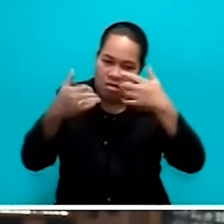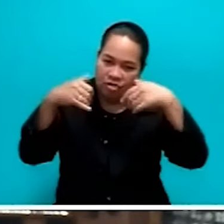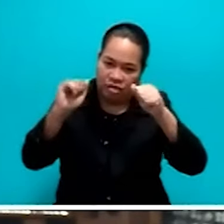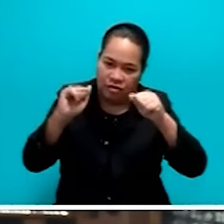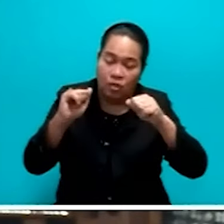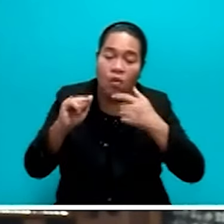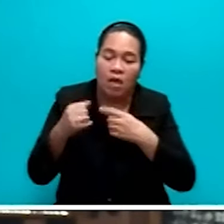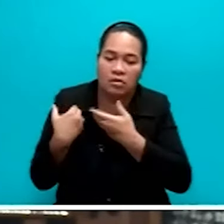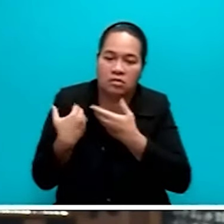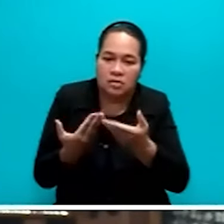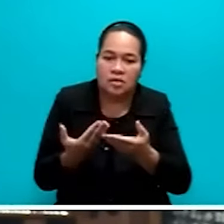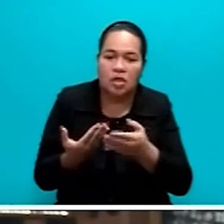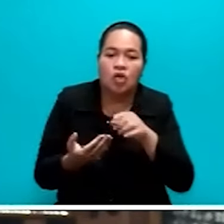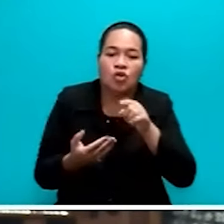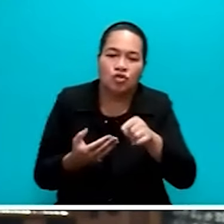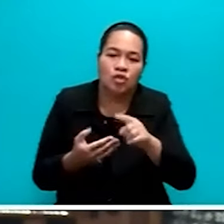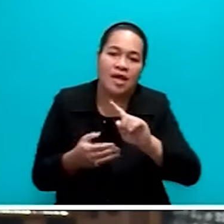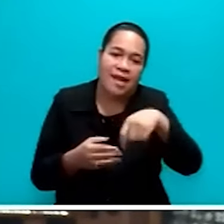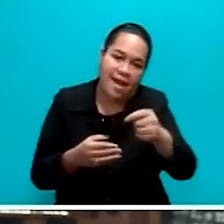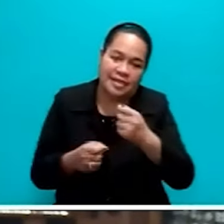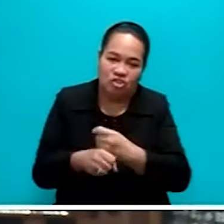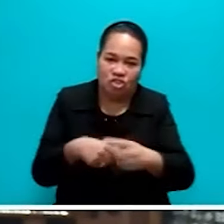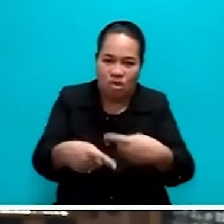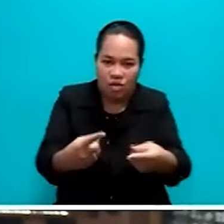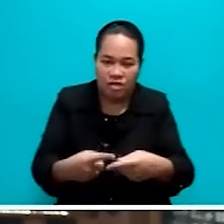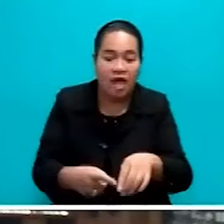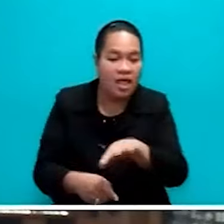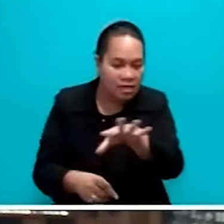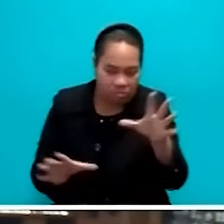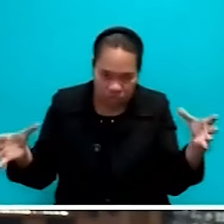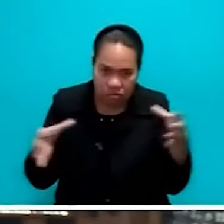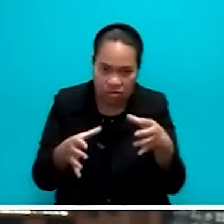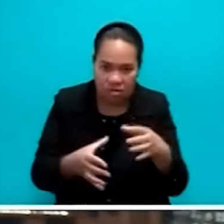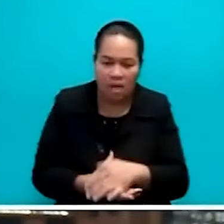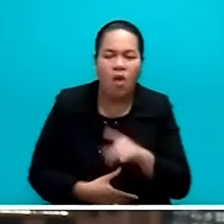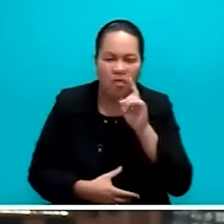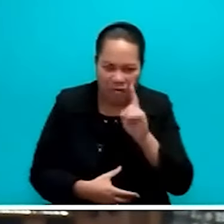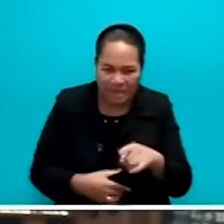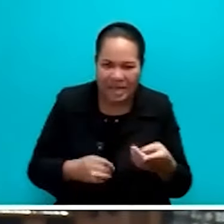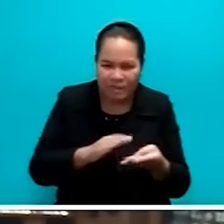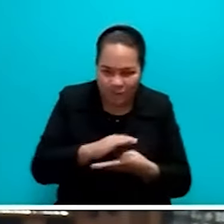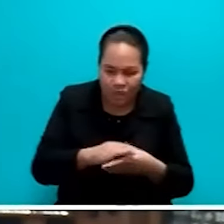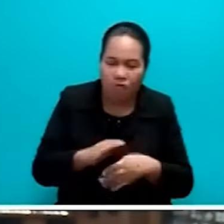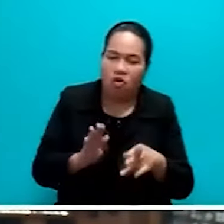generations to do that collectively. This is the essence of our democracy, Mr. Speaker, sir.